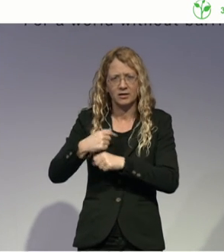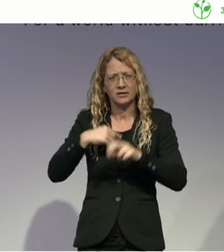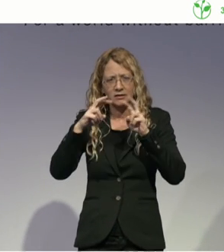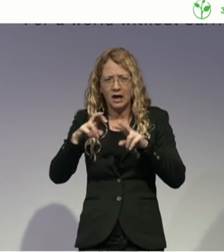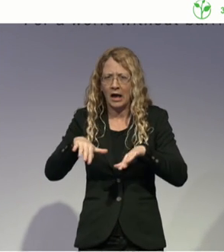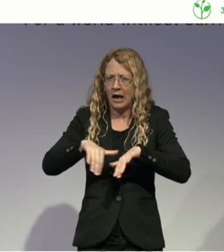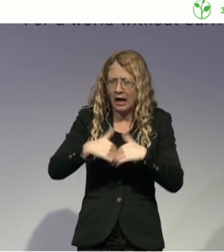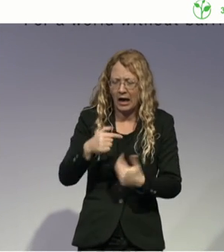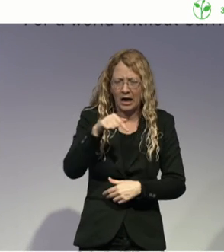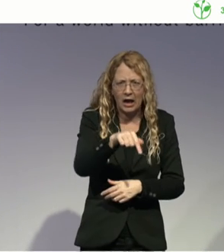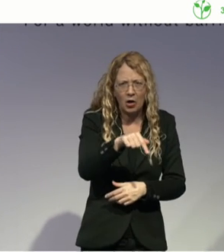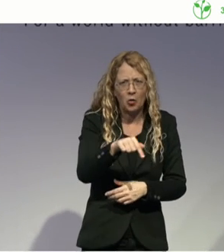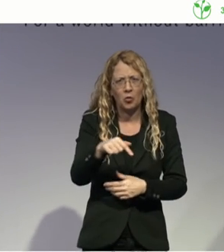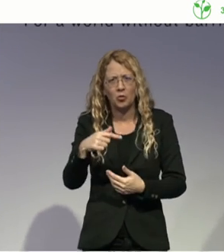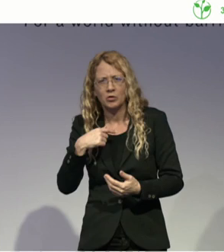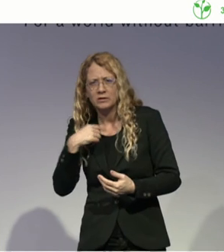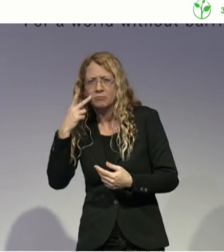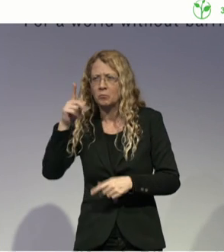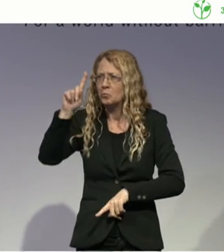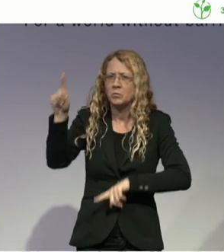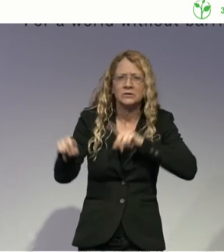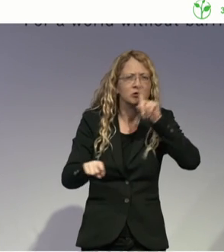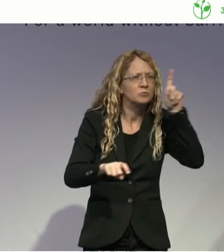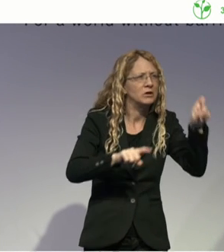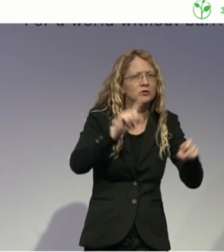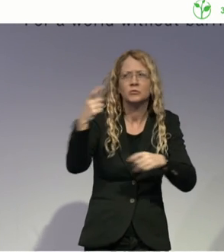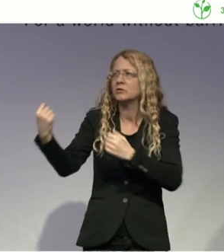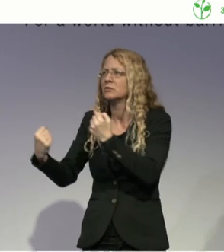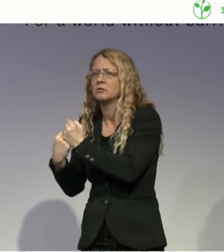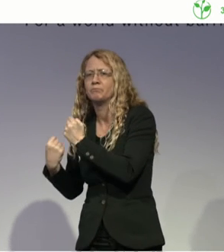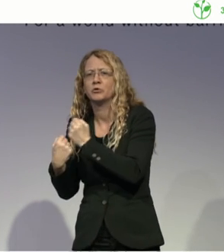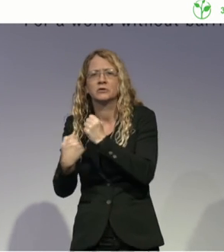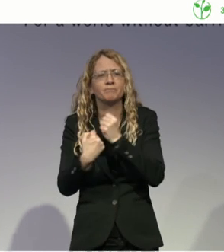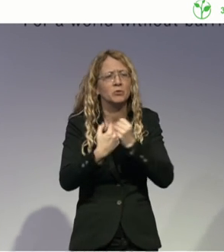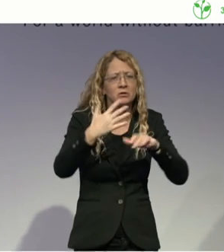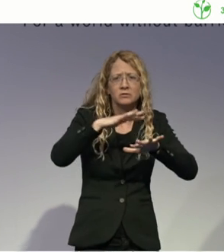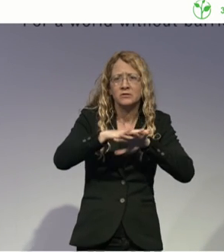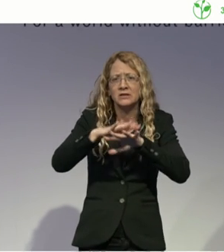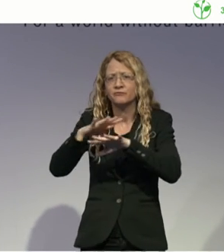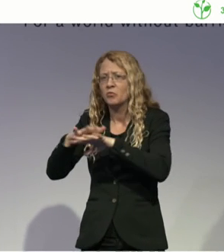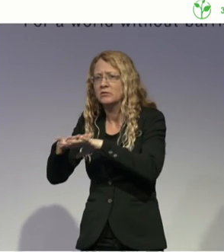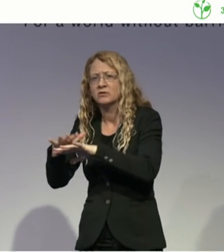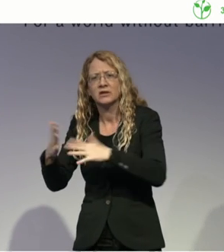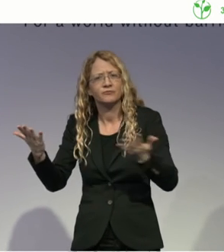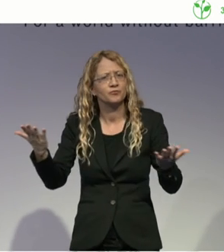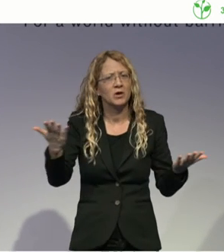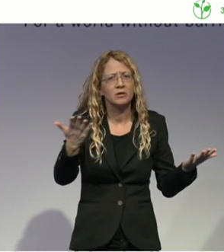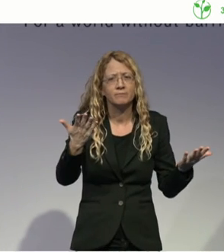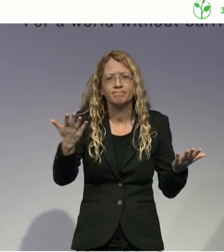supportive network around us. But then we found out that we